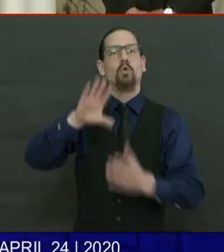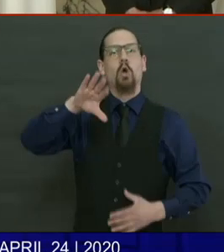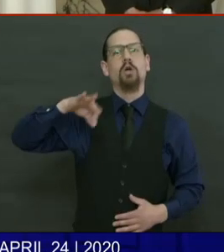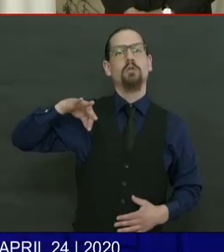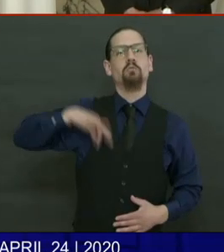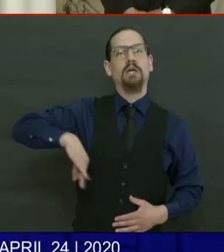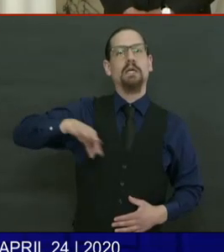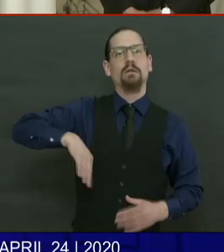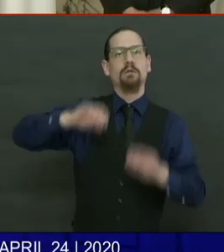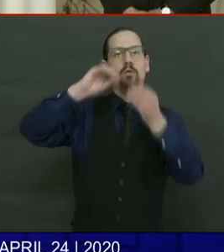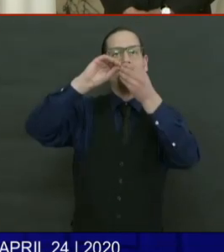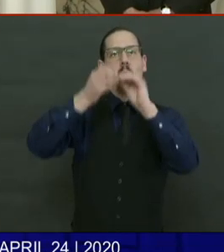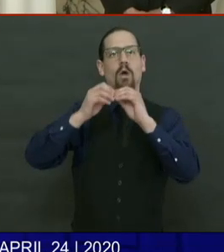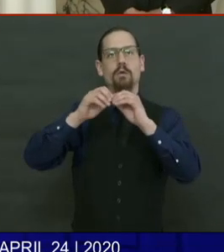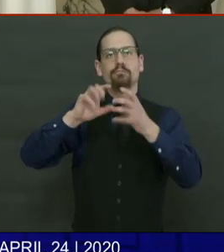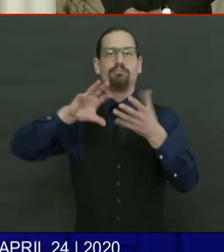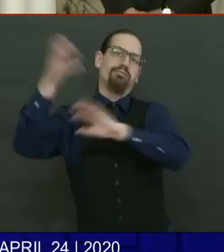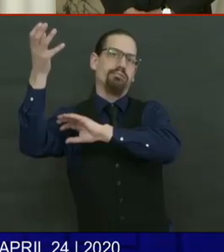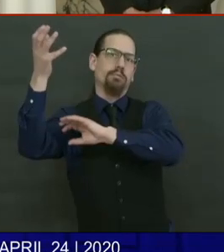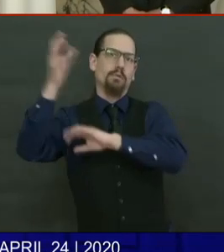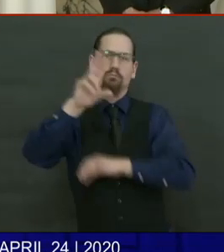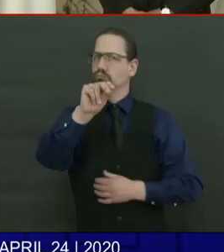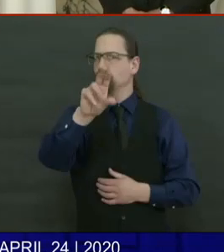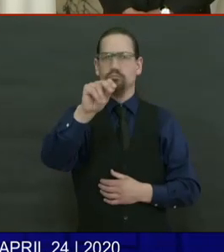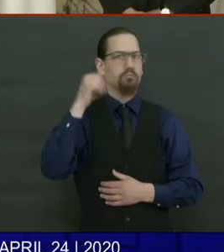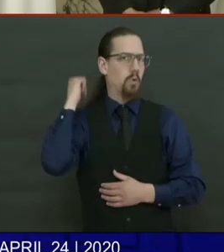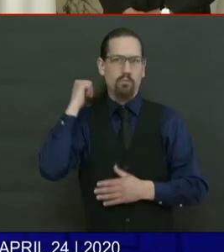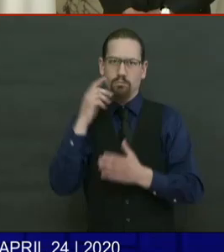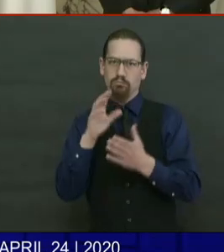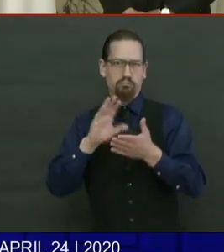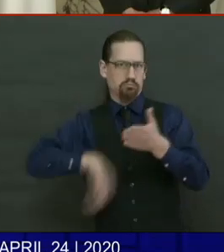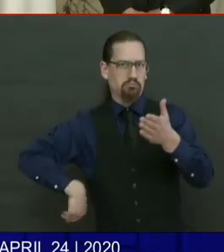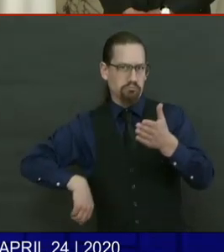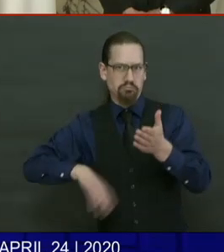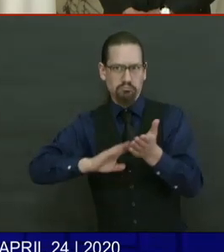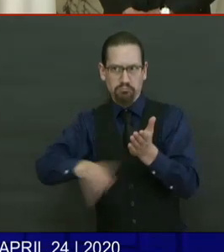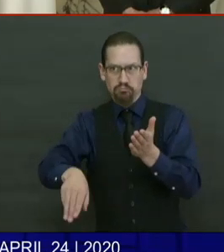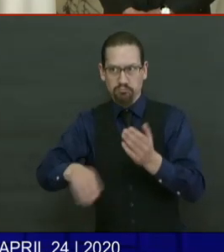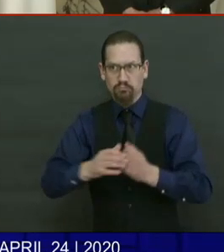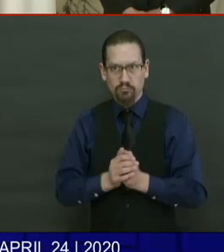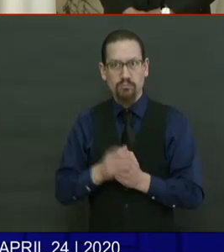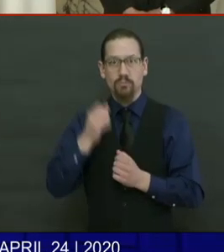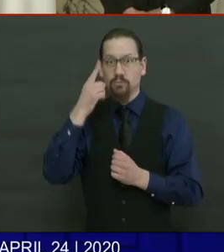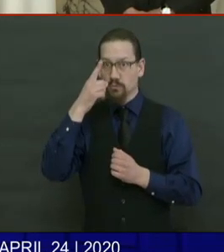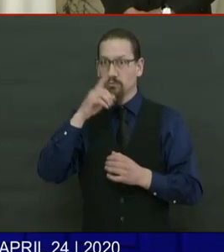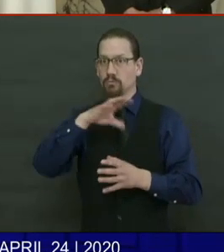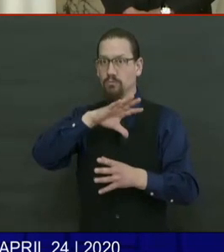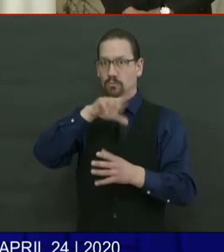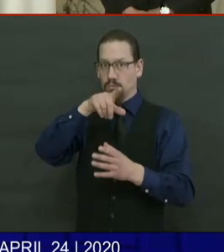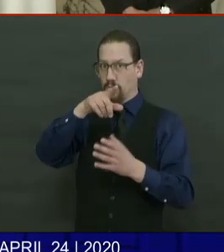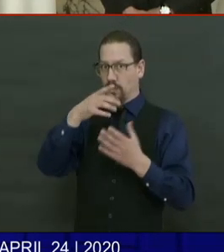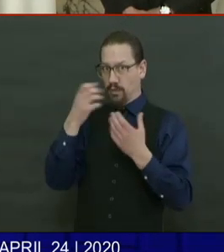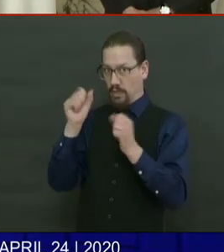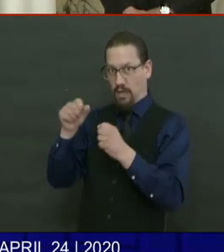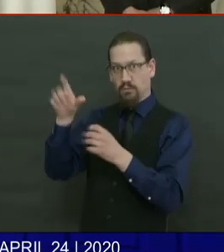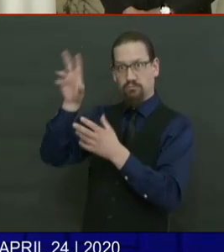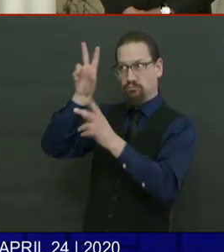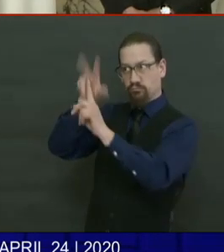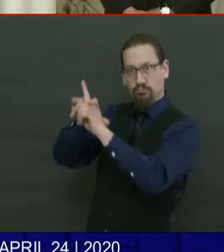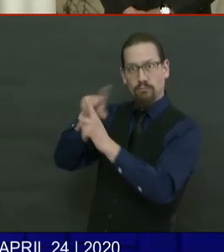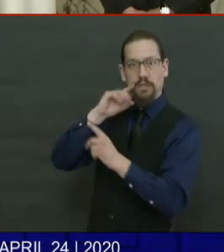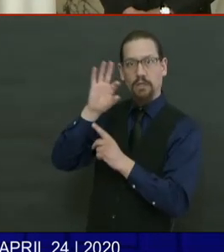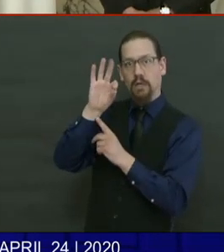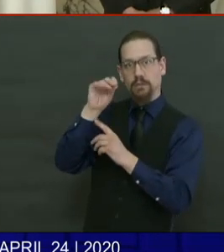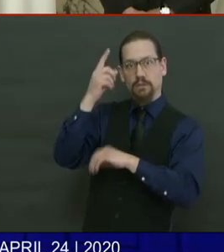advantage of the relief. So it's a 90-day grace period for your mortgage payment, and they won't report it to a credit